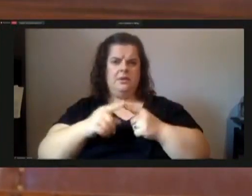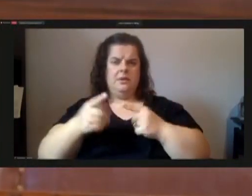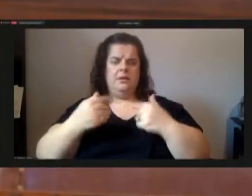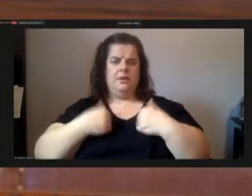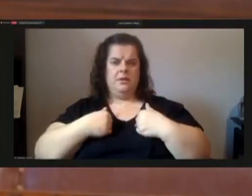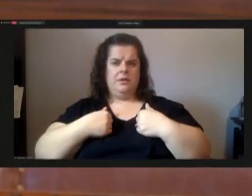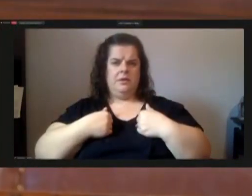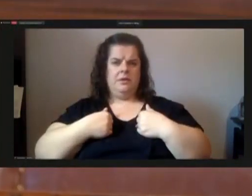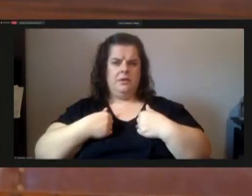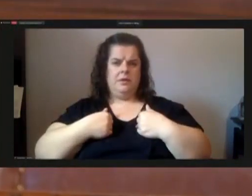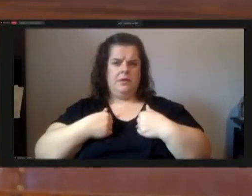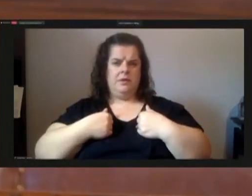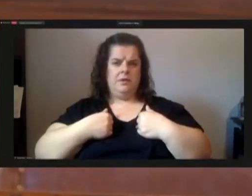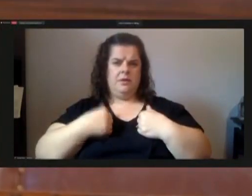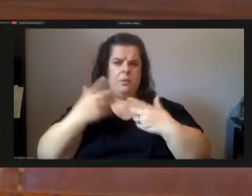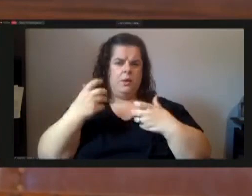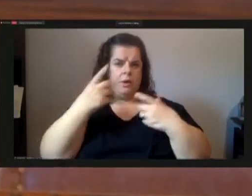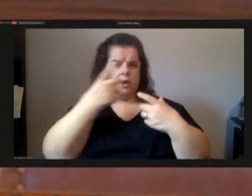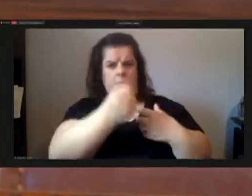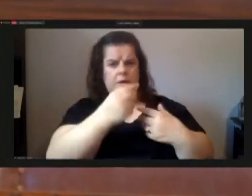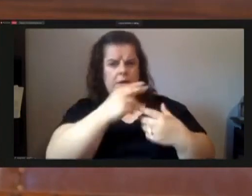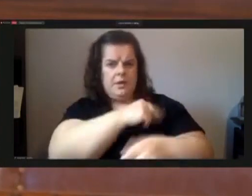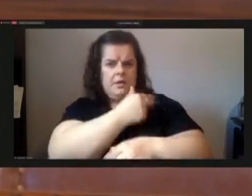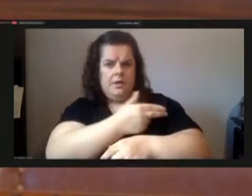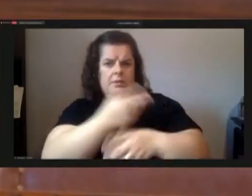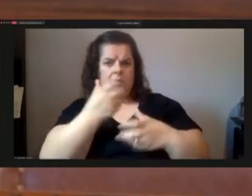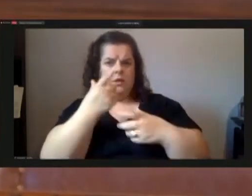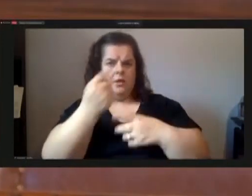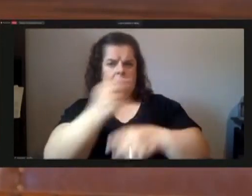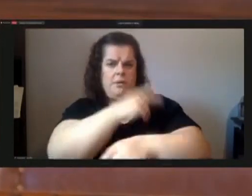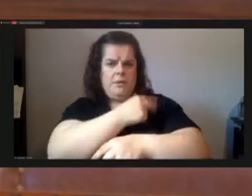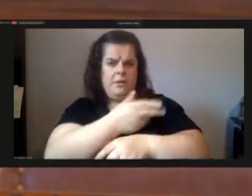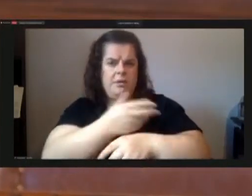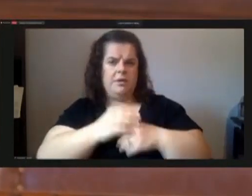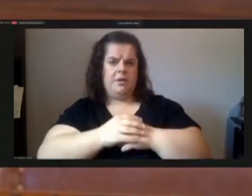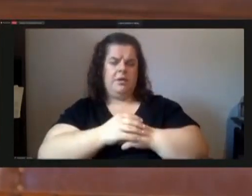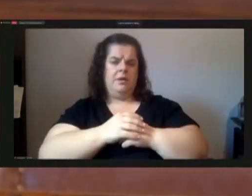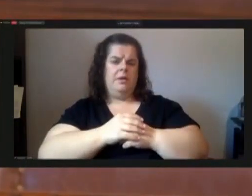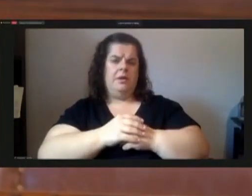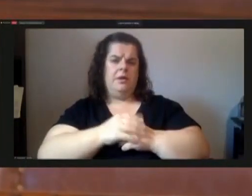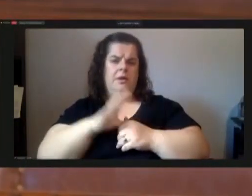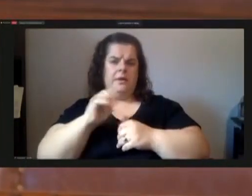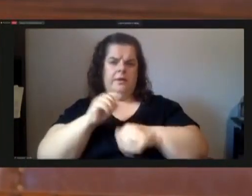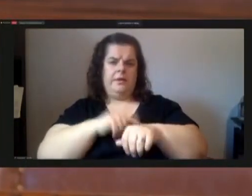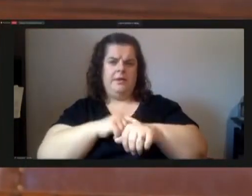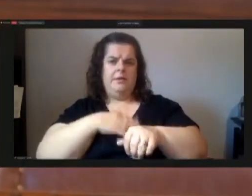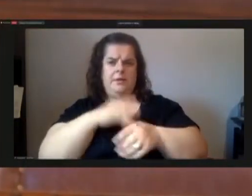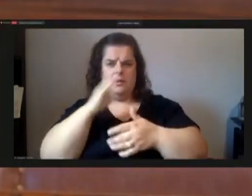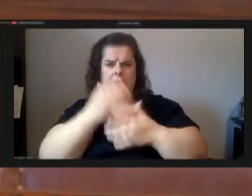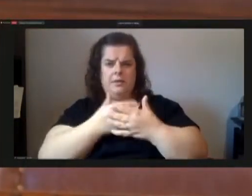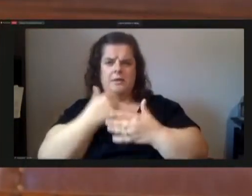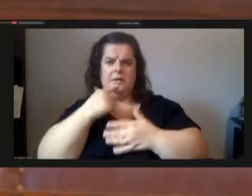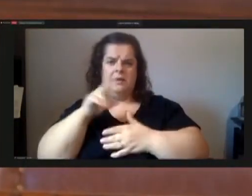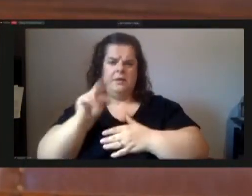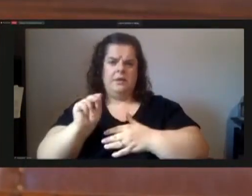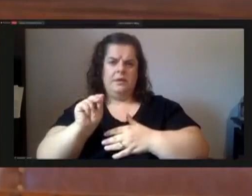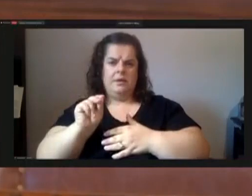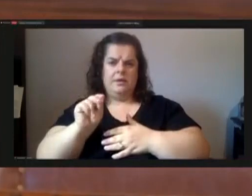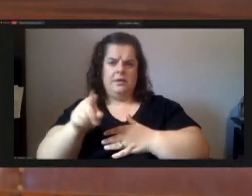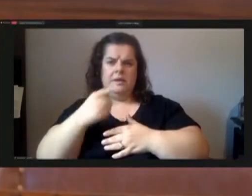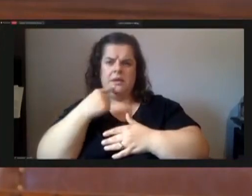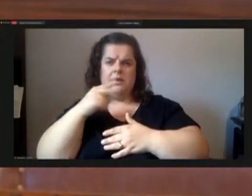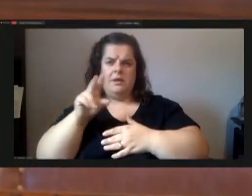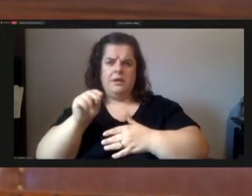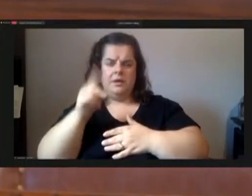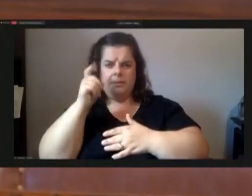were saying you want to go to the hospital you want to go to the hospital they i mean it's like 50 times and my son was saying no he was saying no because that's when he